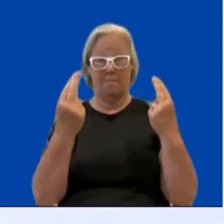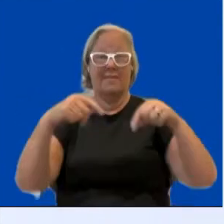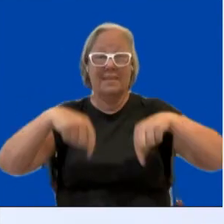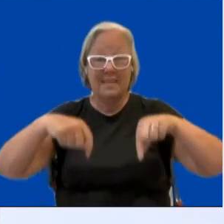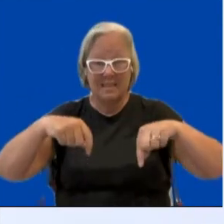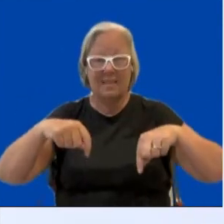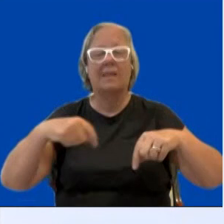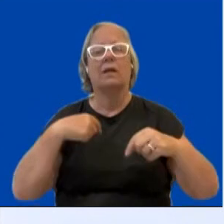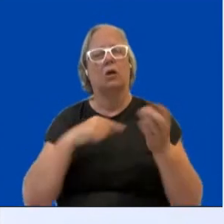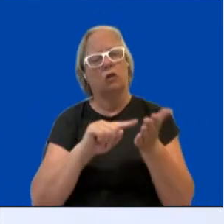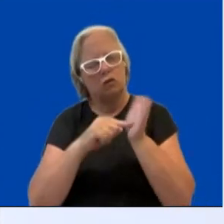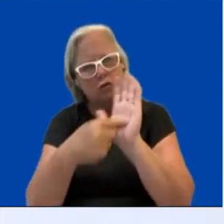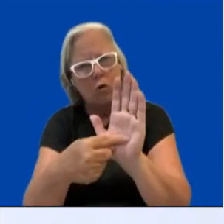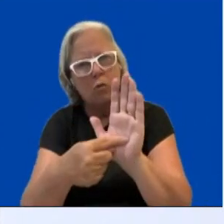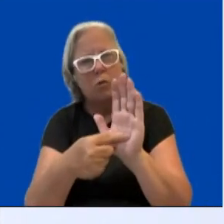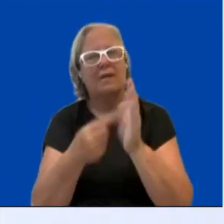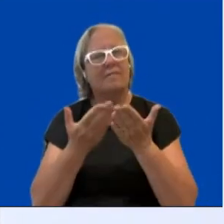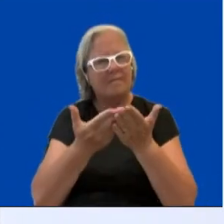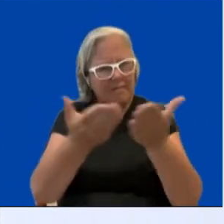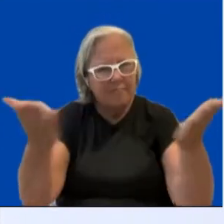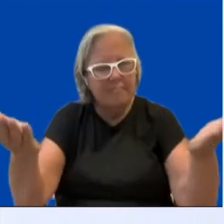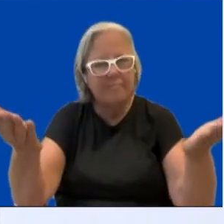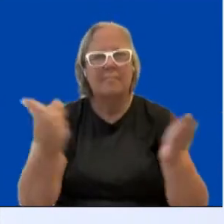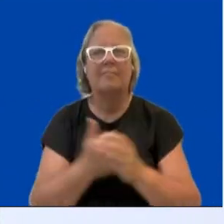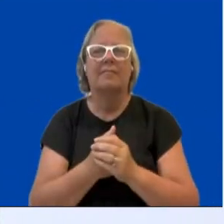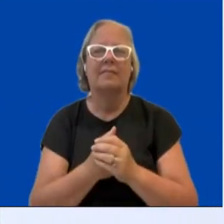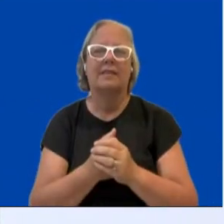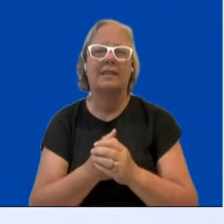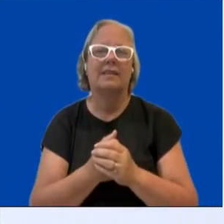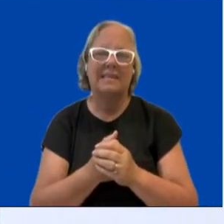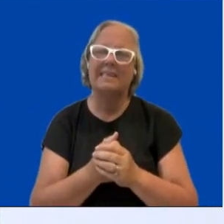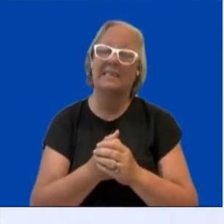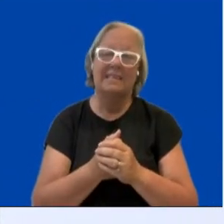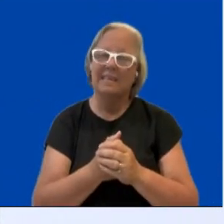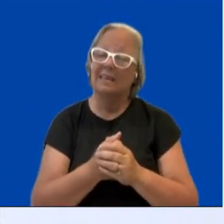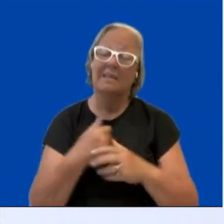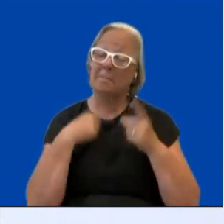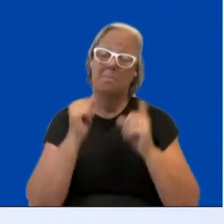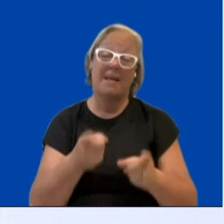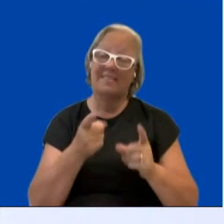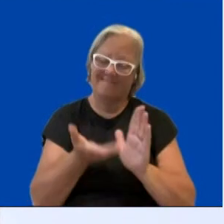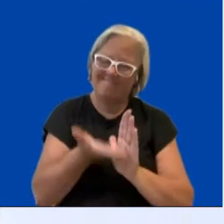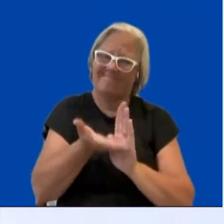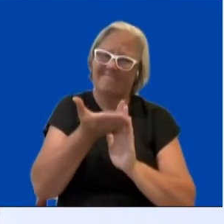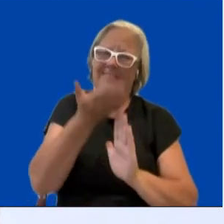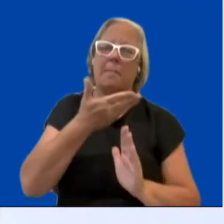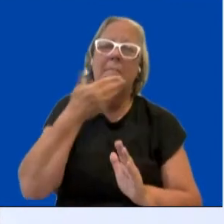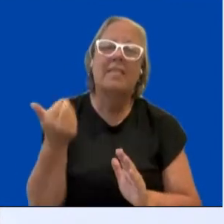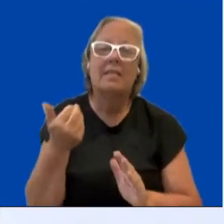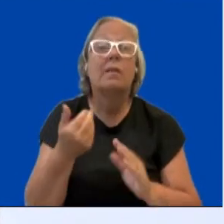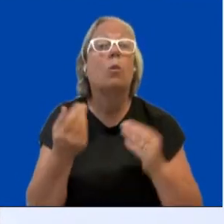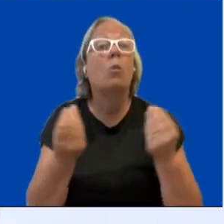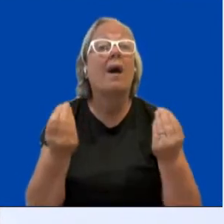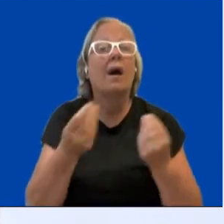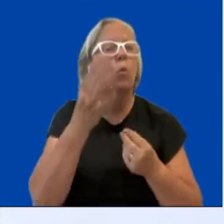give the evidence that there is still much room for improvement, because women are not visible. And maybe